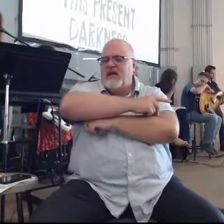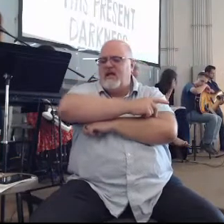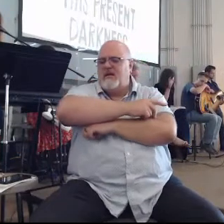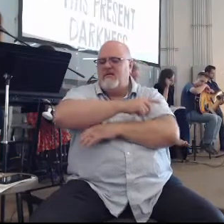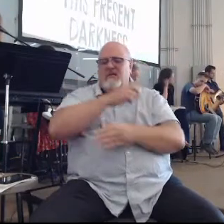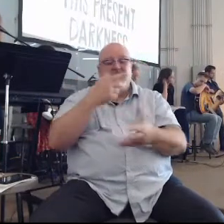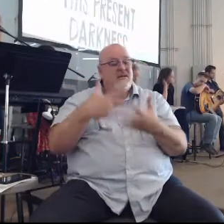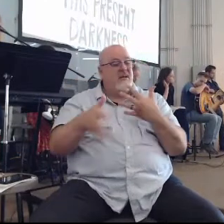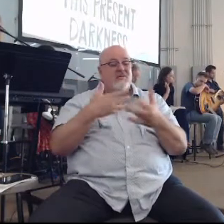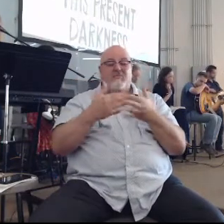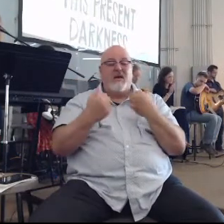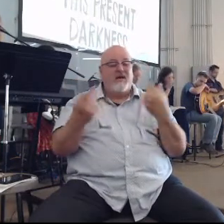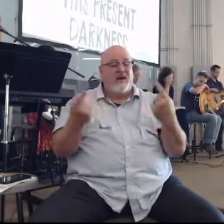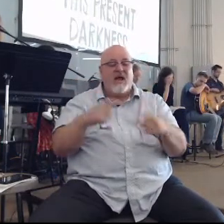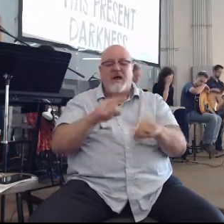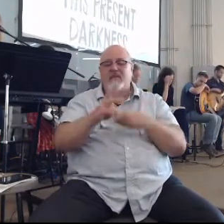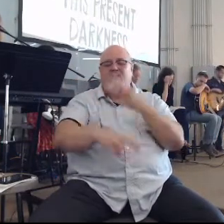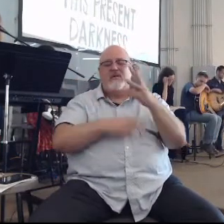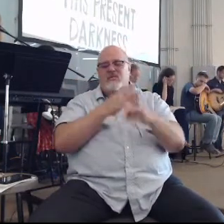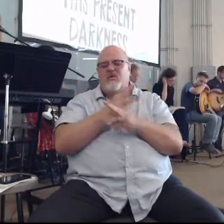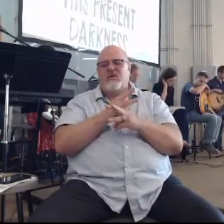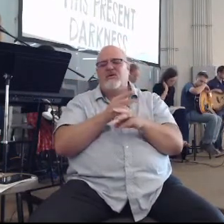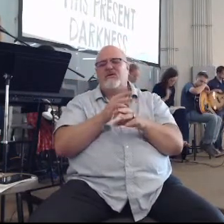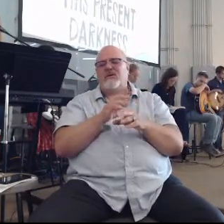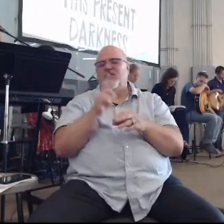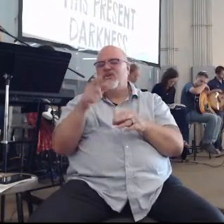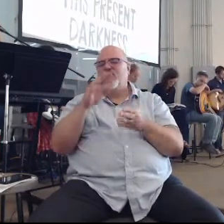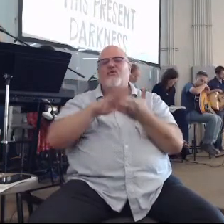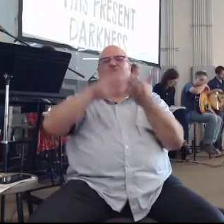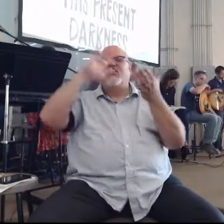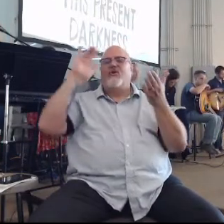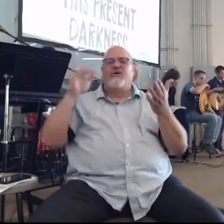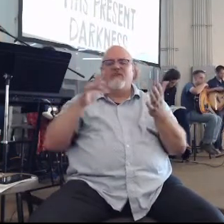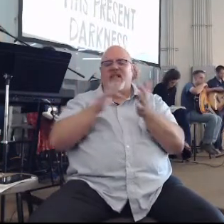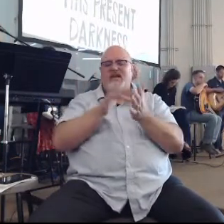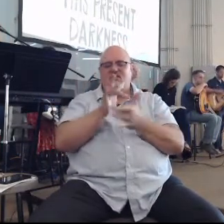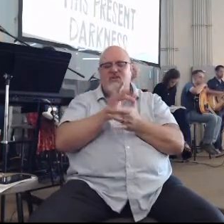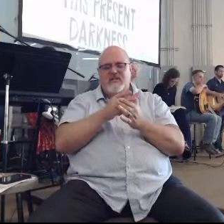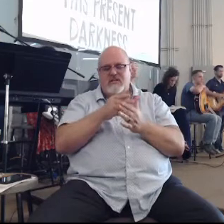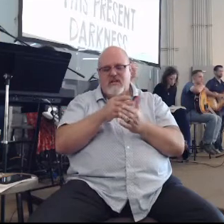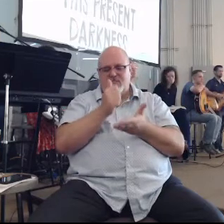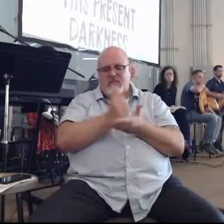Regardless of what else goes on in this world. Lord, may you be glorified in Jesus' name.